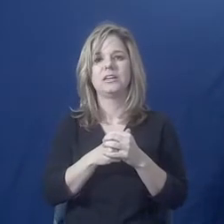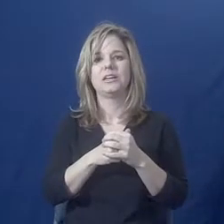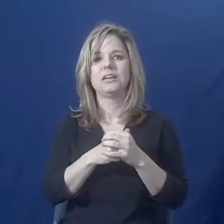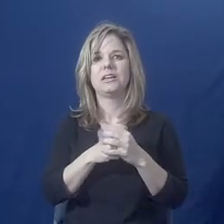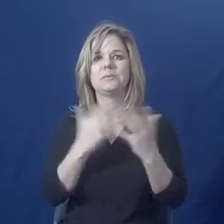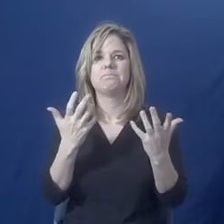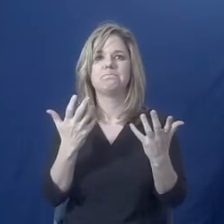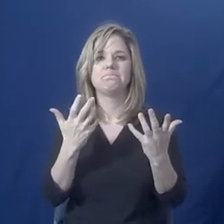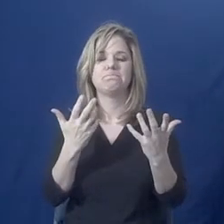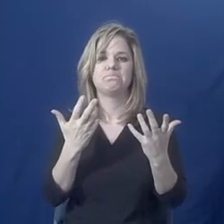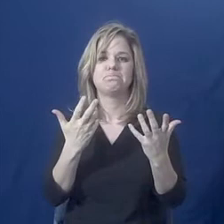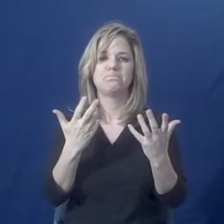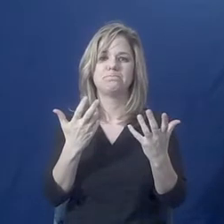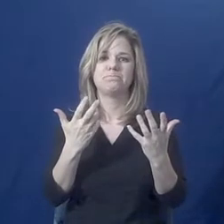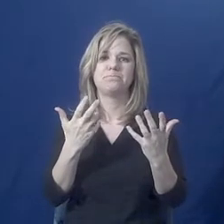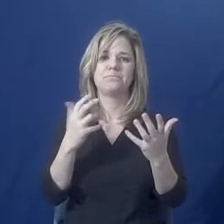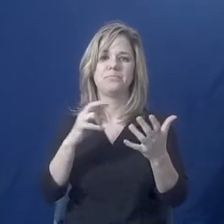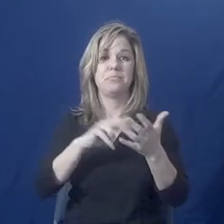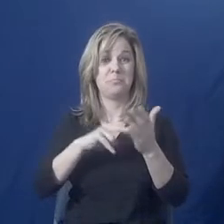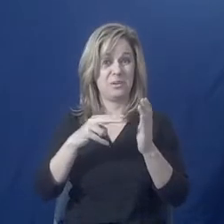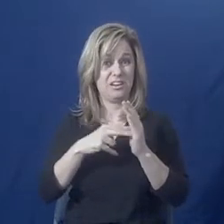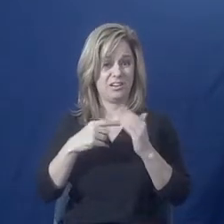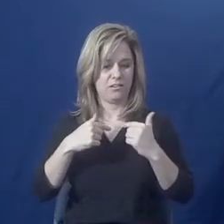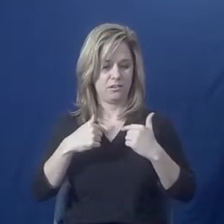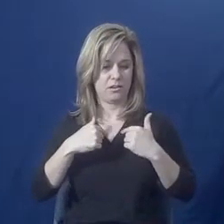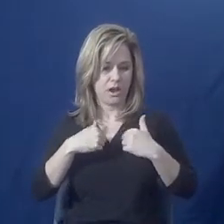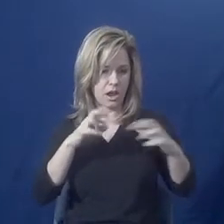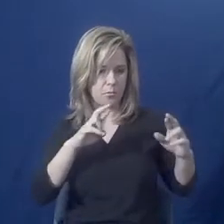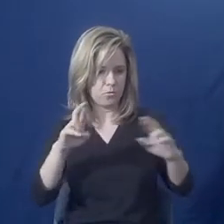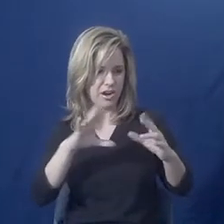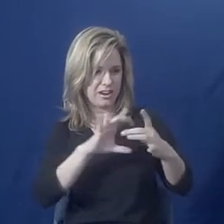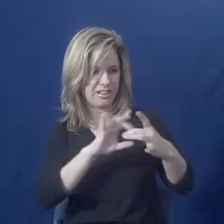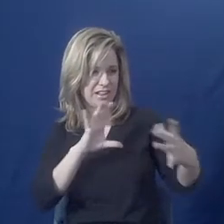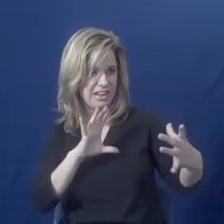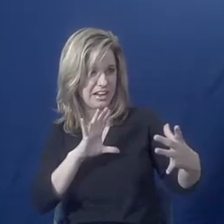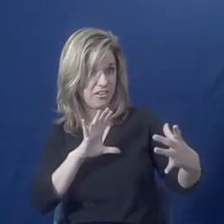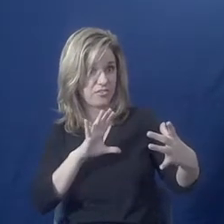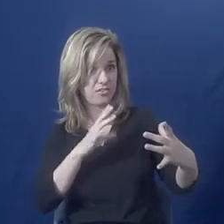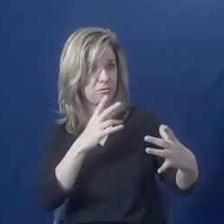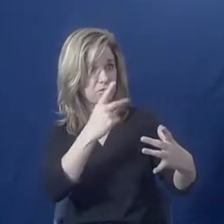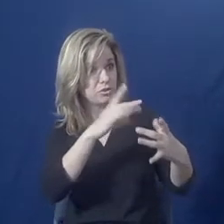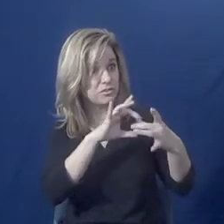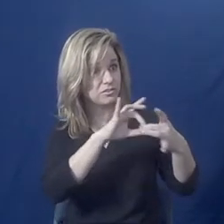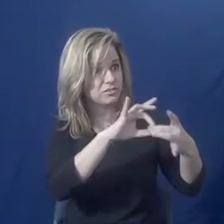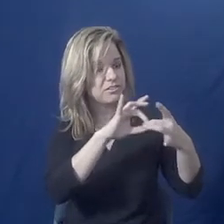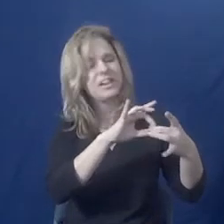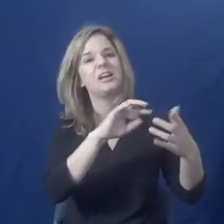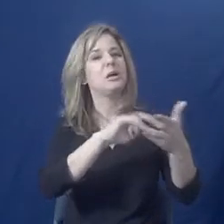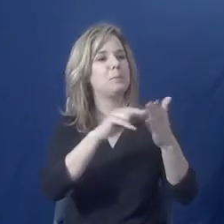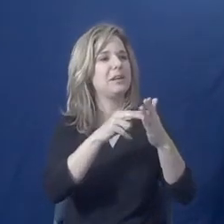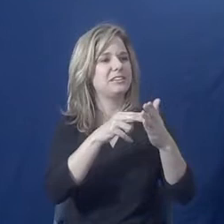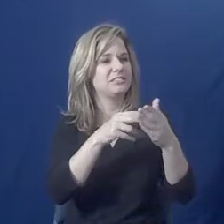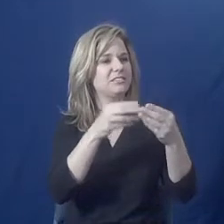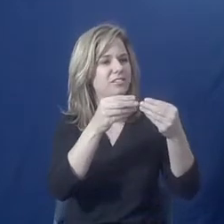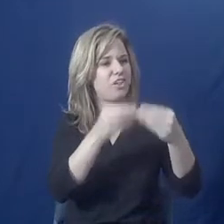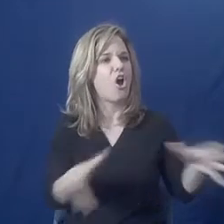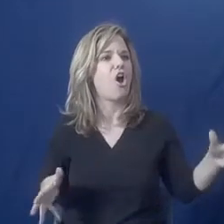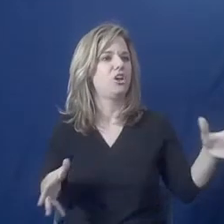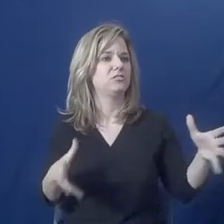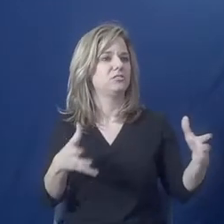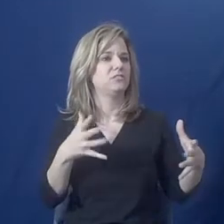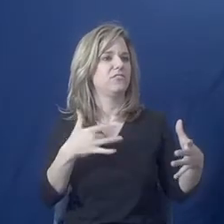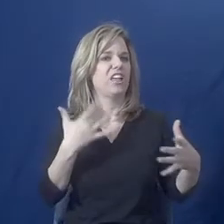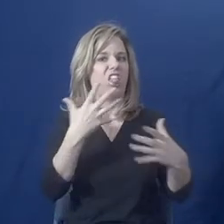And so if you're going to leave a person you have a relationship with, you are losing that relationship.